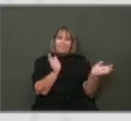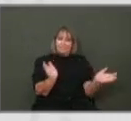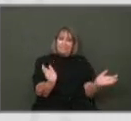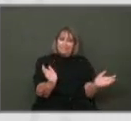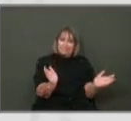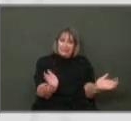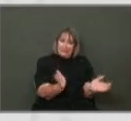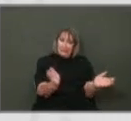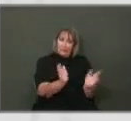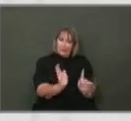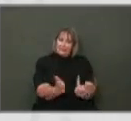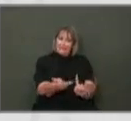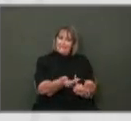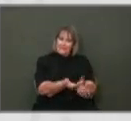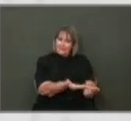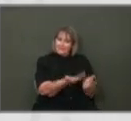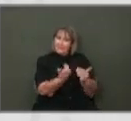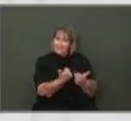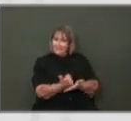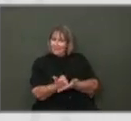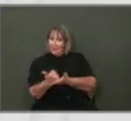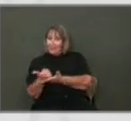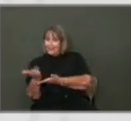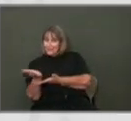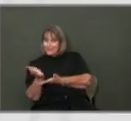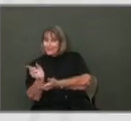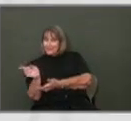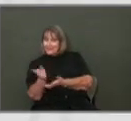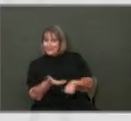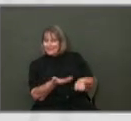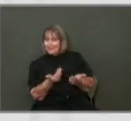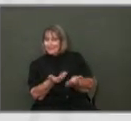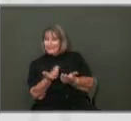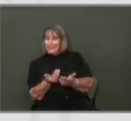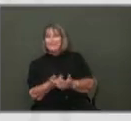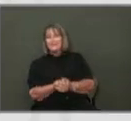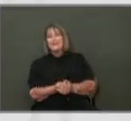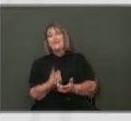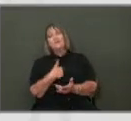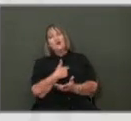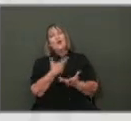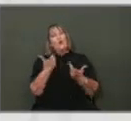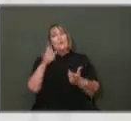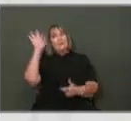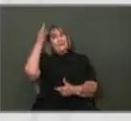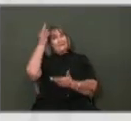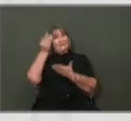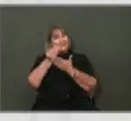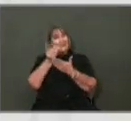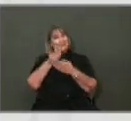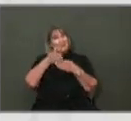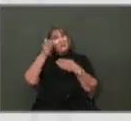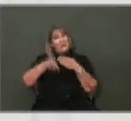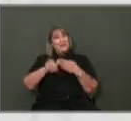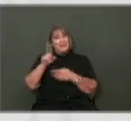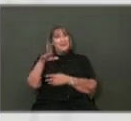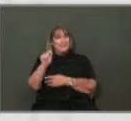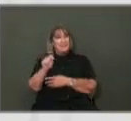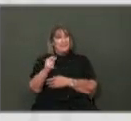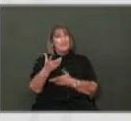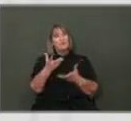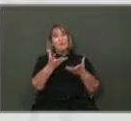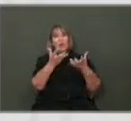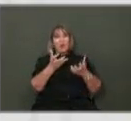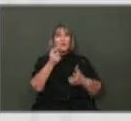estimation. So I'm recommending the proposed budget that we take on, that federal funding ends in September, and we take that on and